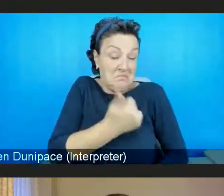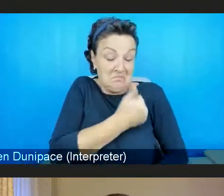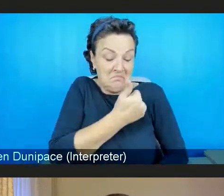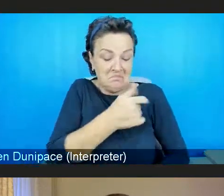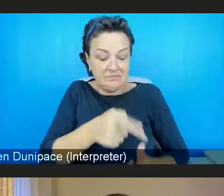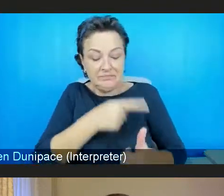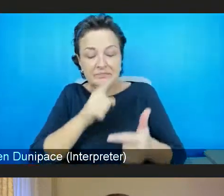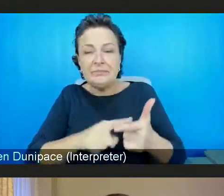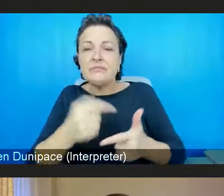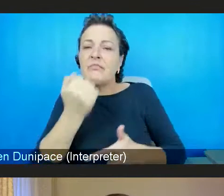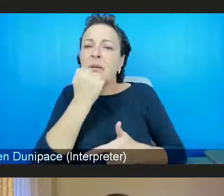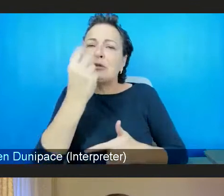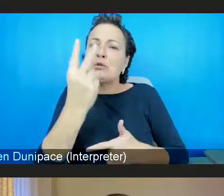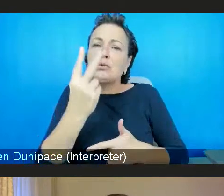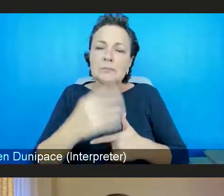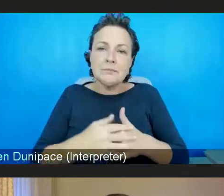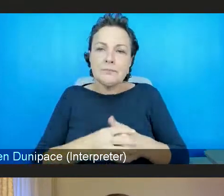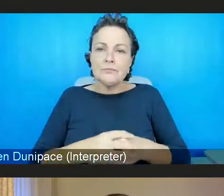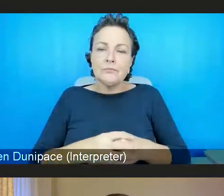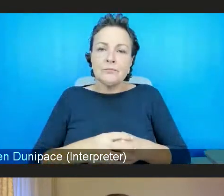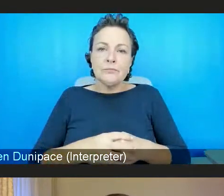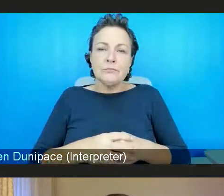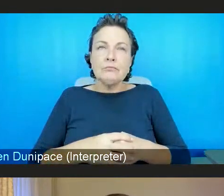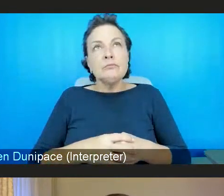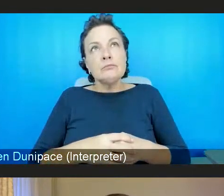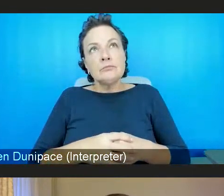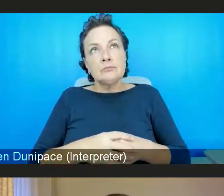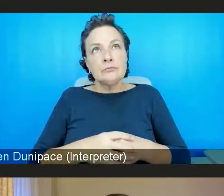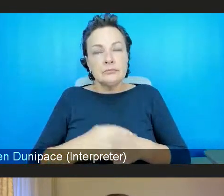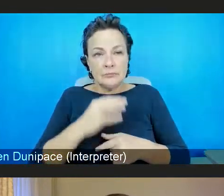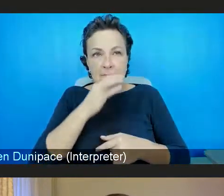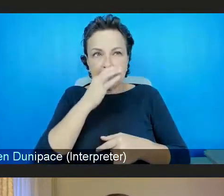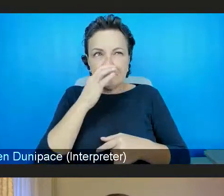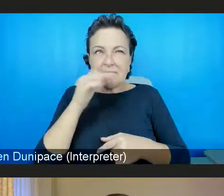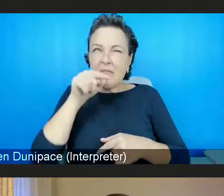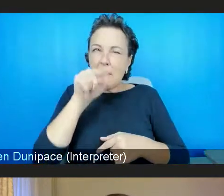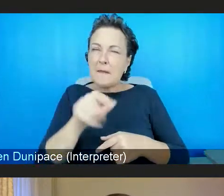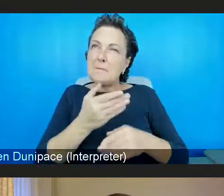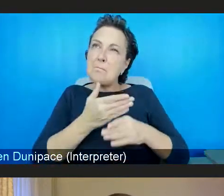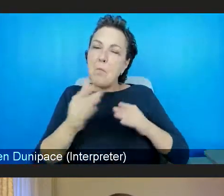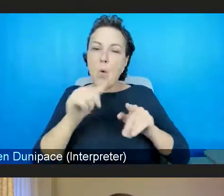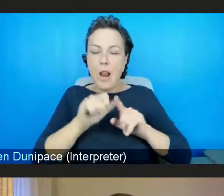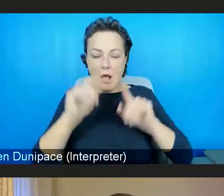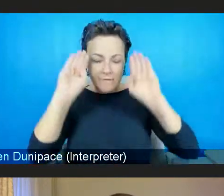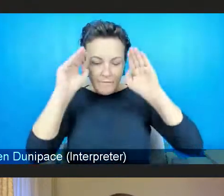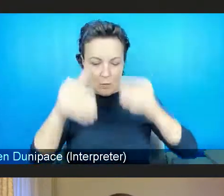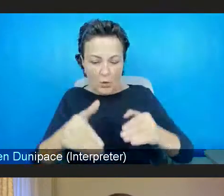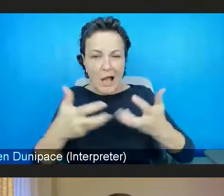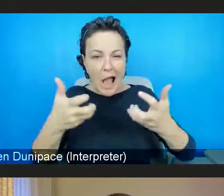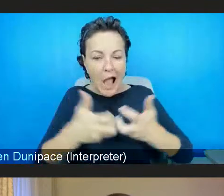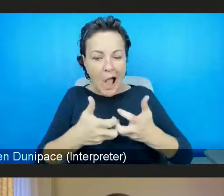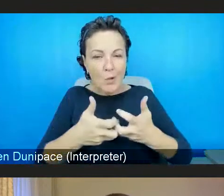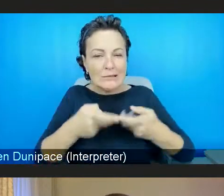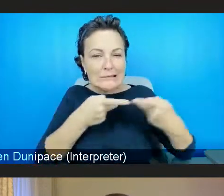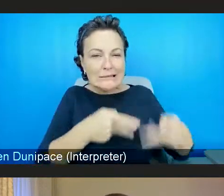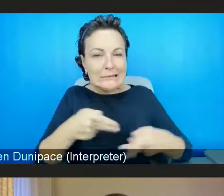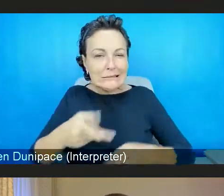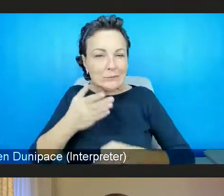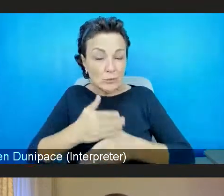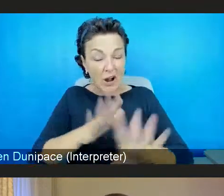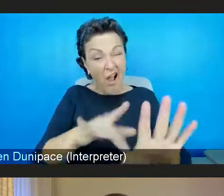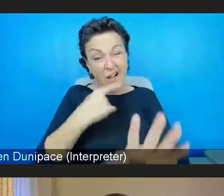this, which is a slightly more process point. But earlier in the week, we have at the foundation a